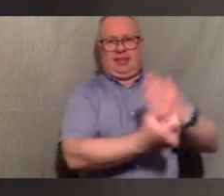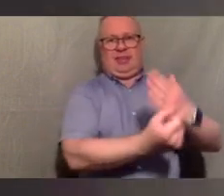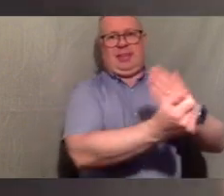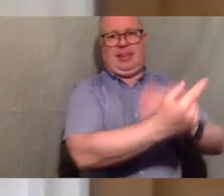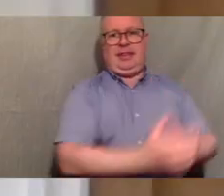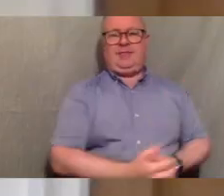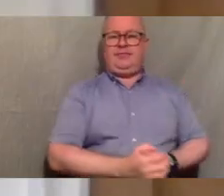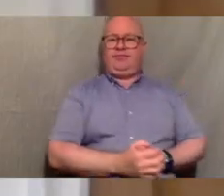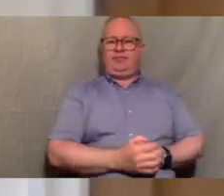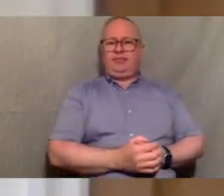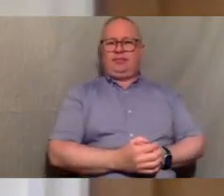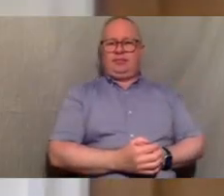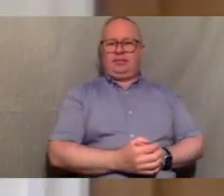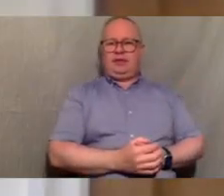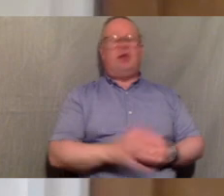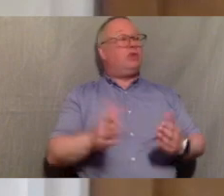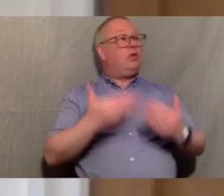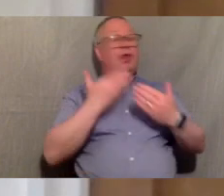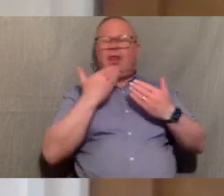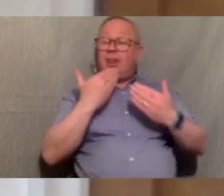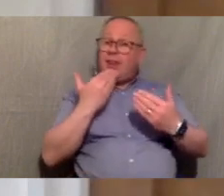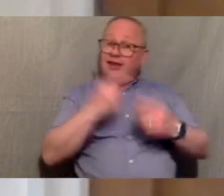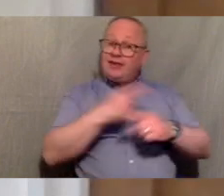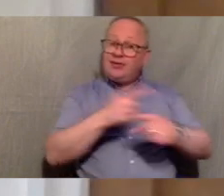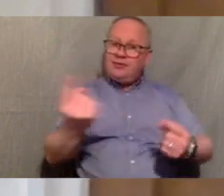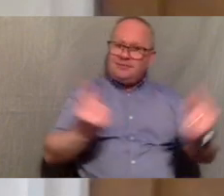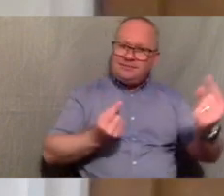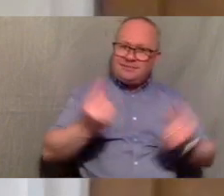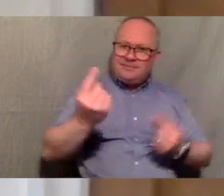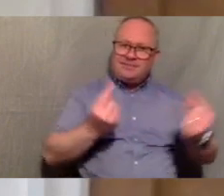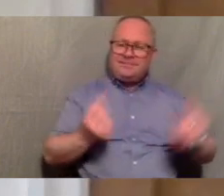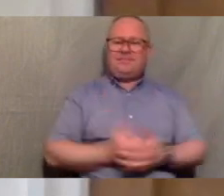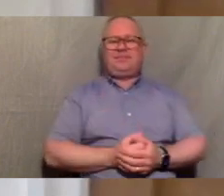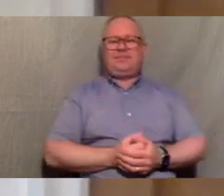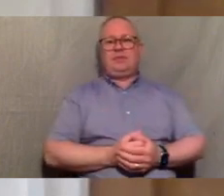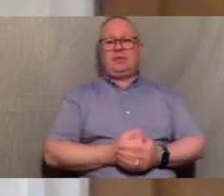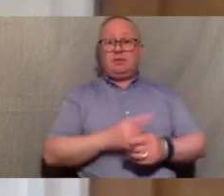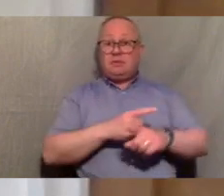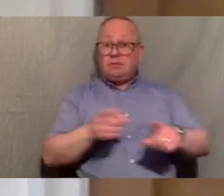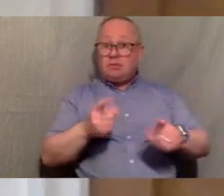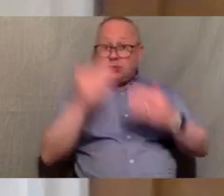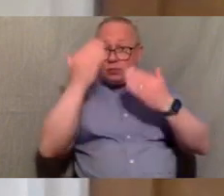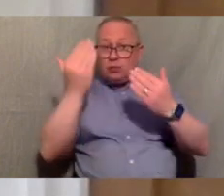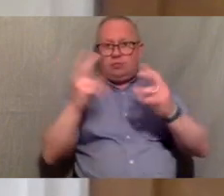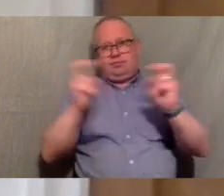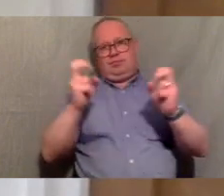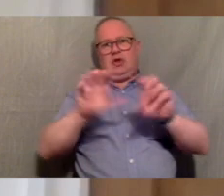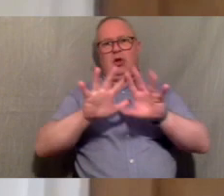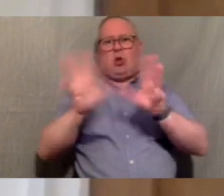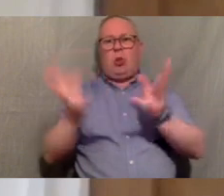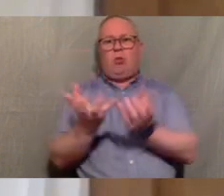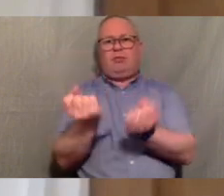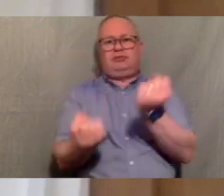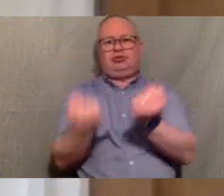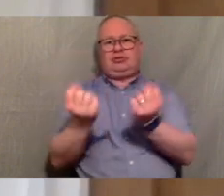um you kate um and thanks to everyone who's come along tonight um for those of you who don't know global justice now and we're a campaigning